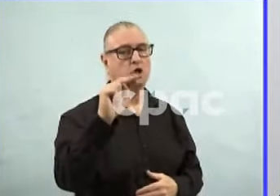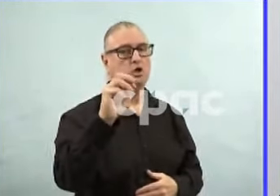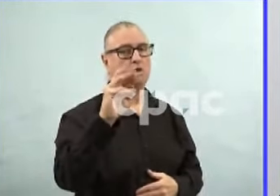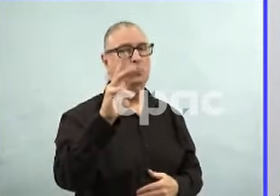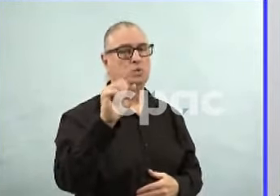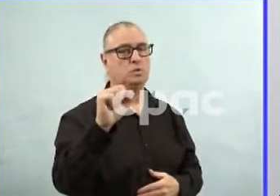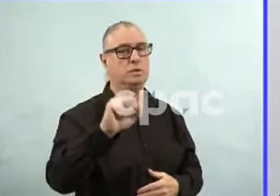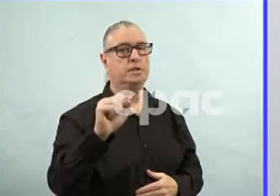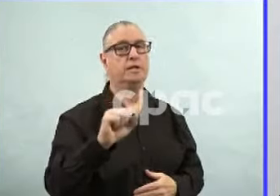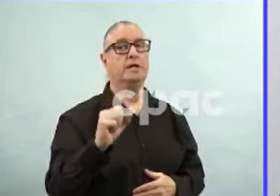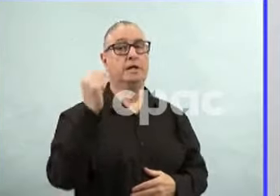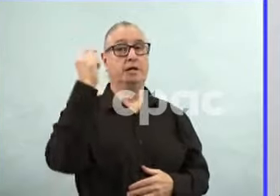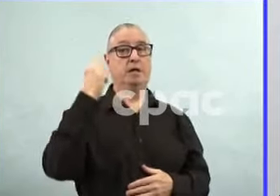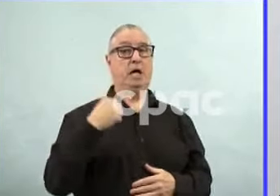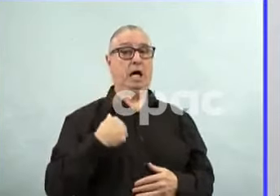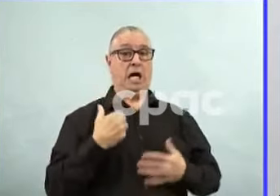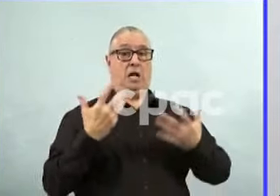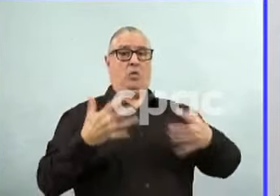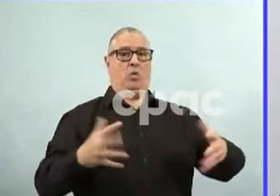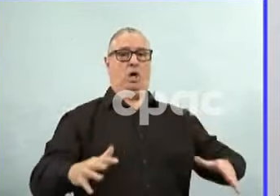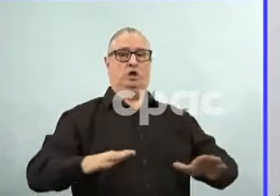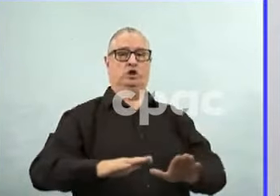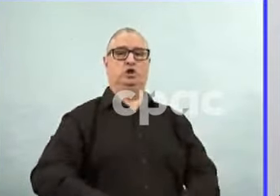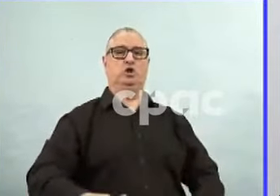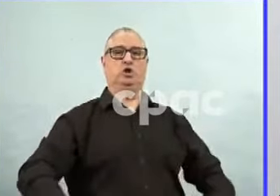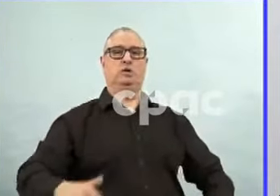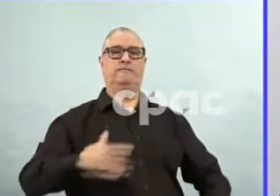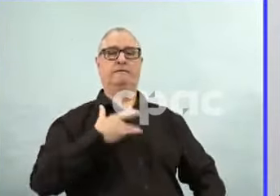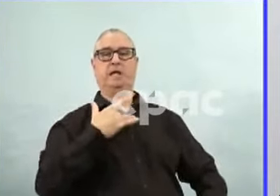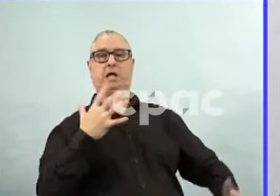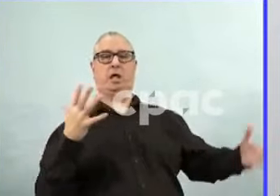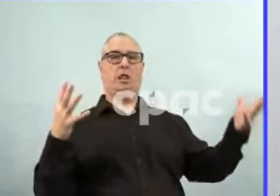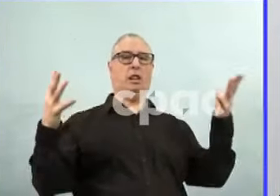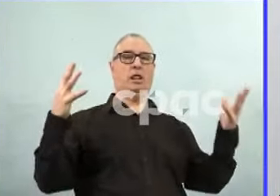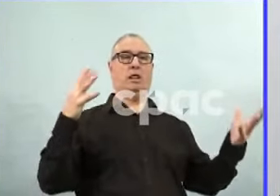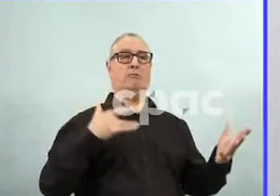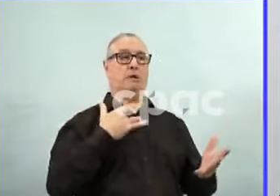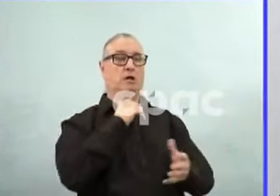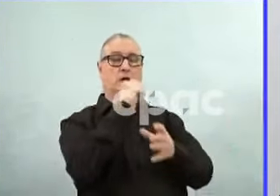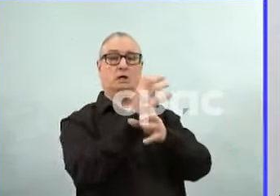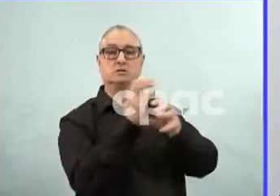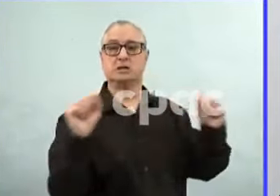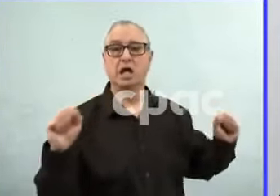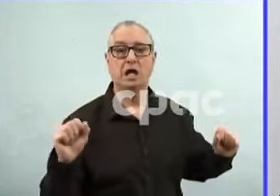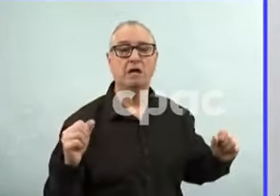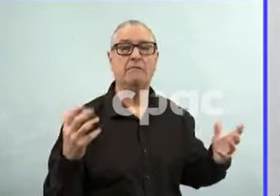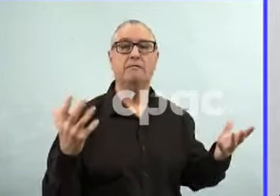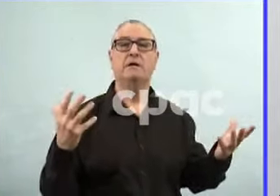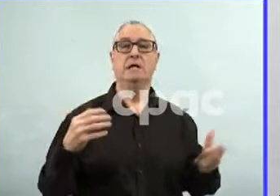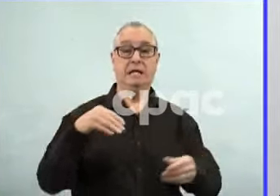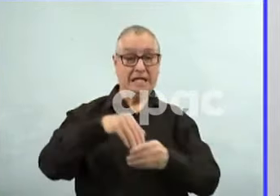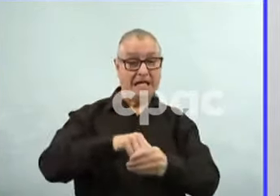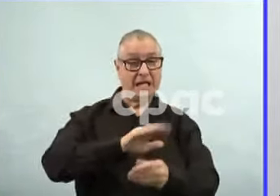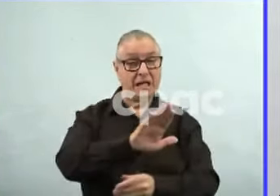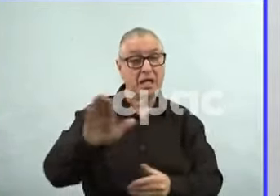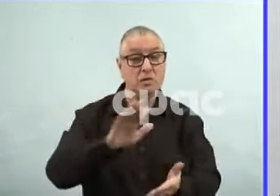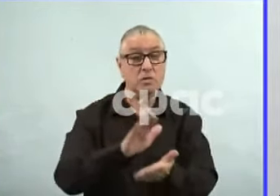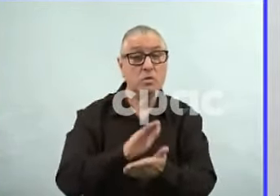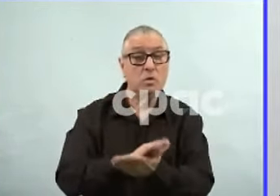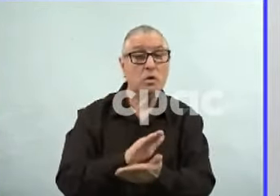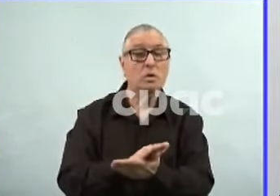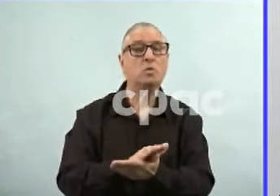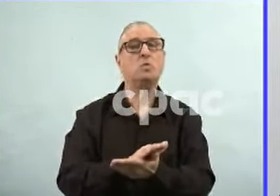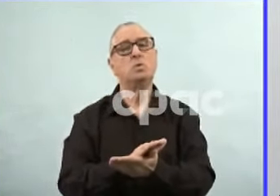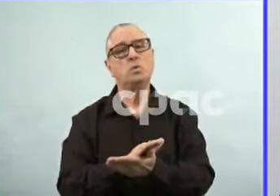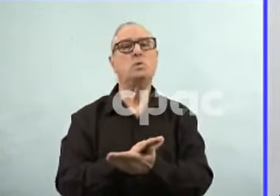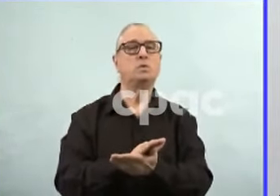at school. It's really critical that kids are able to go to school and participate in learning, but also in the recreational